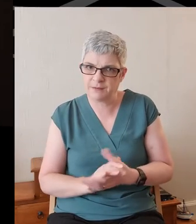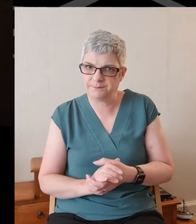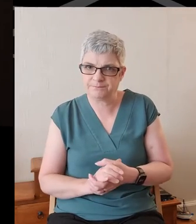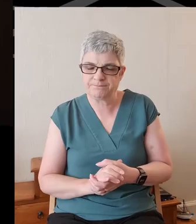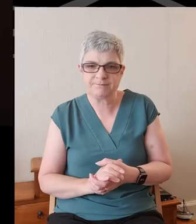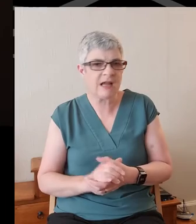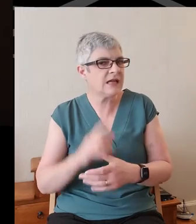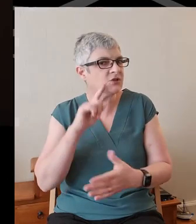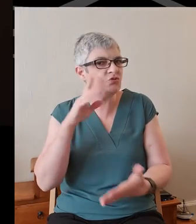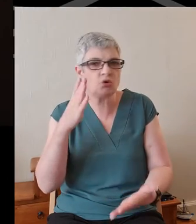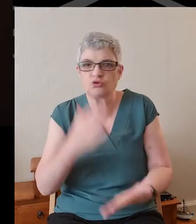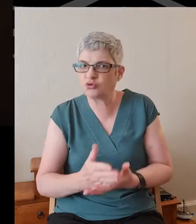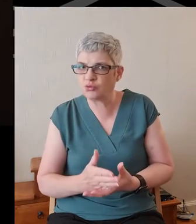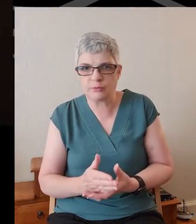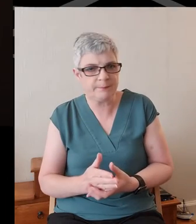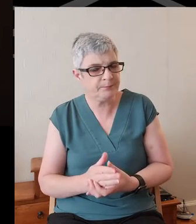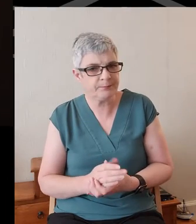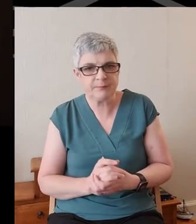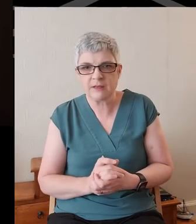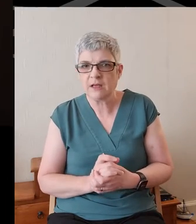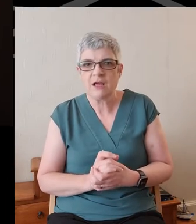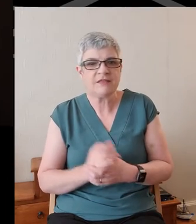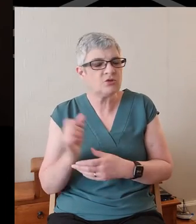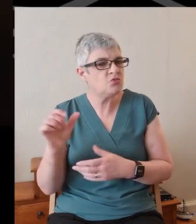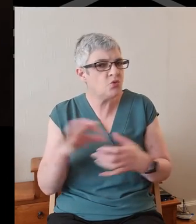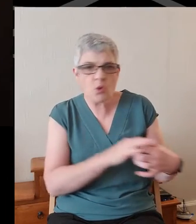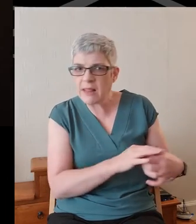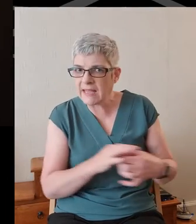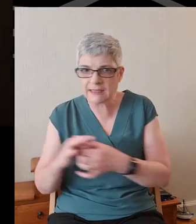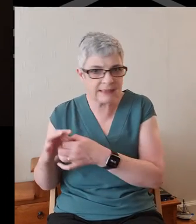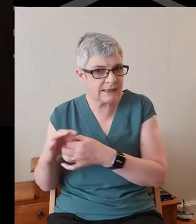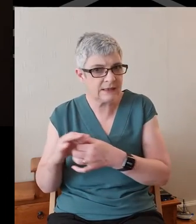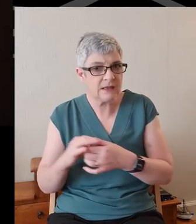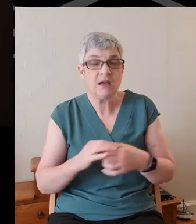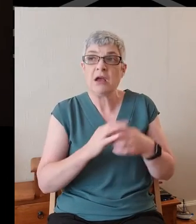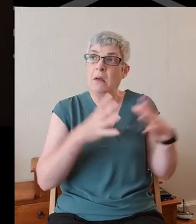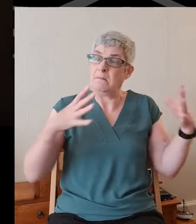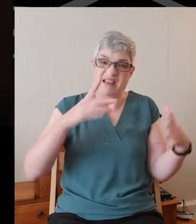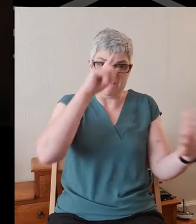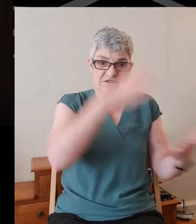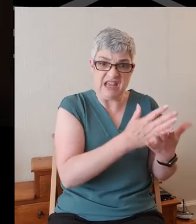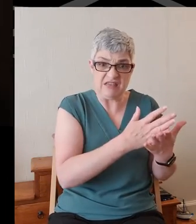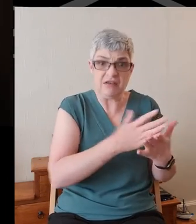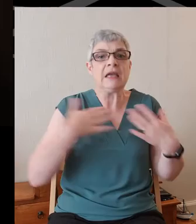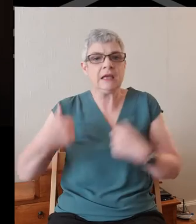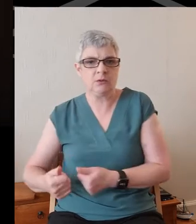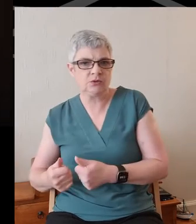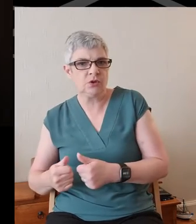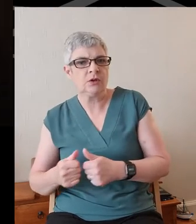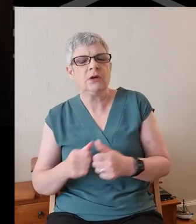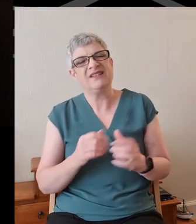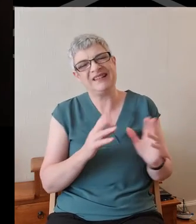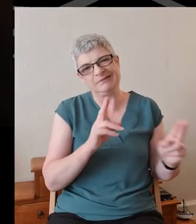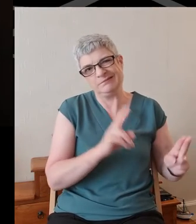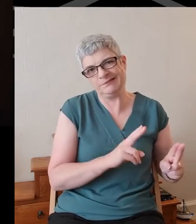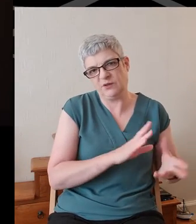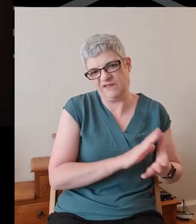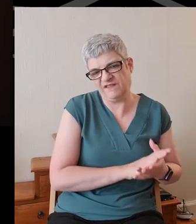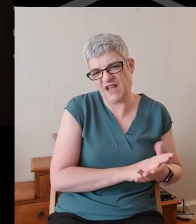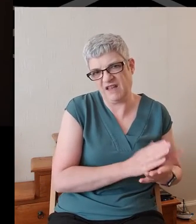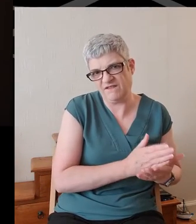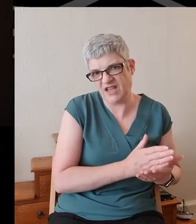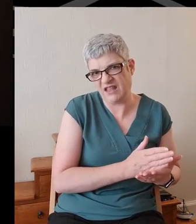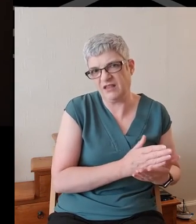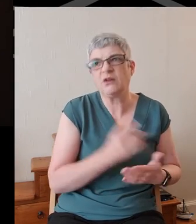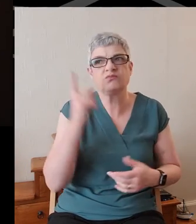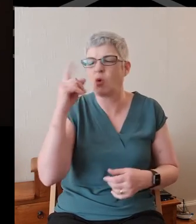simply not true that there is that direct connection. Huge amount of faith, you get healed, not very much, or no faith, well, God's not going to